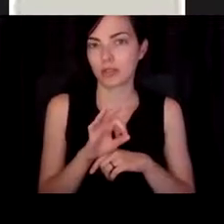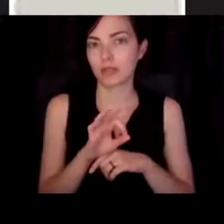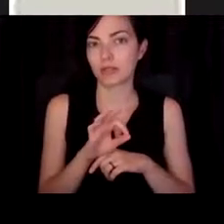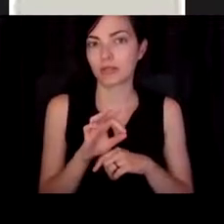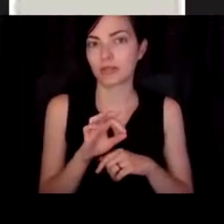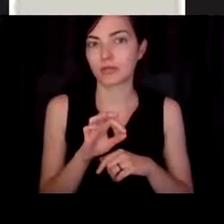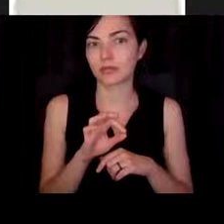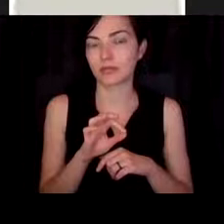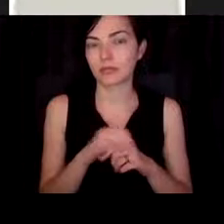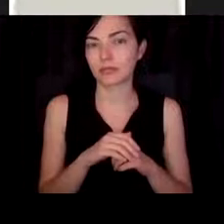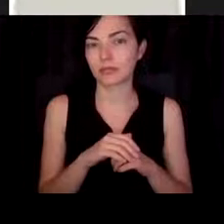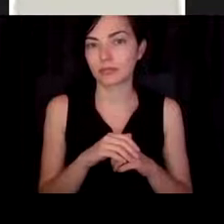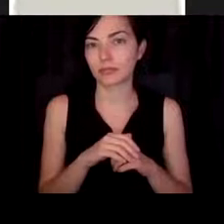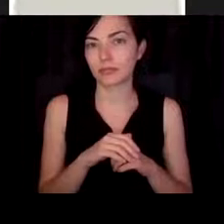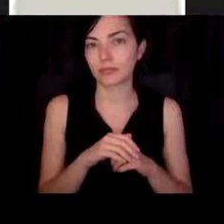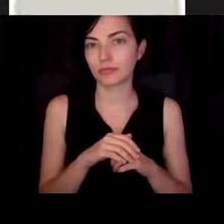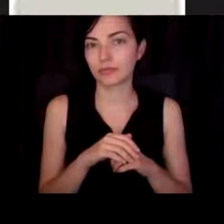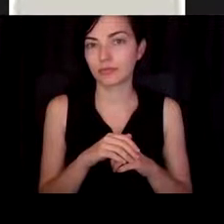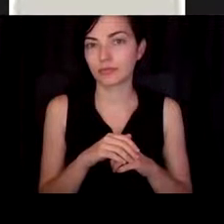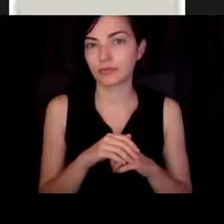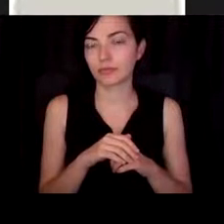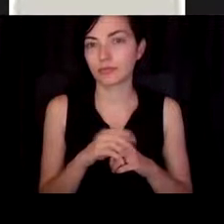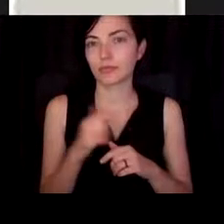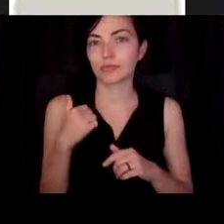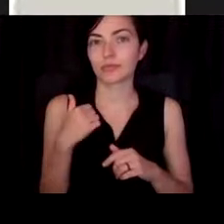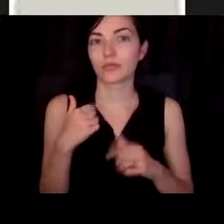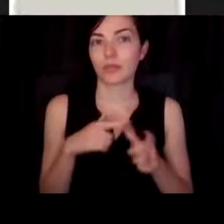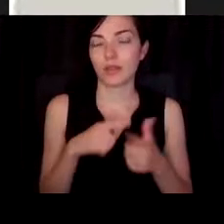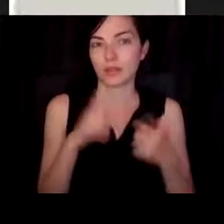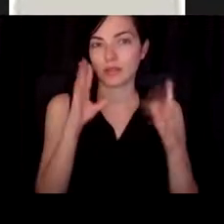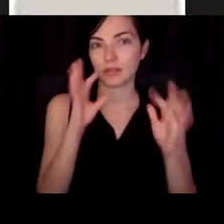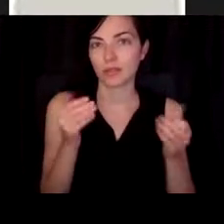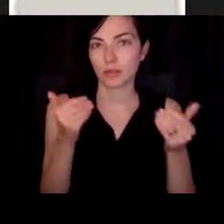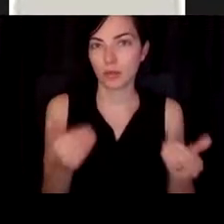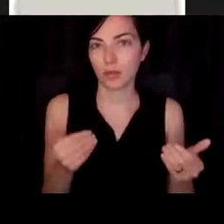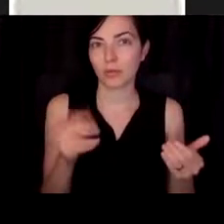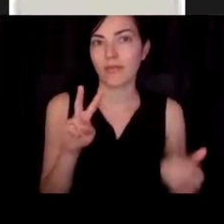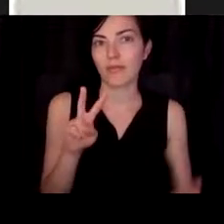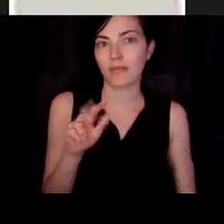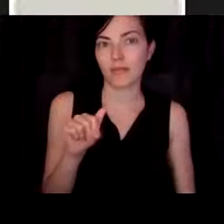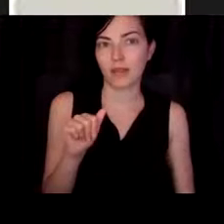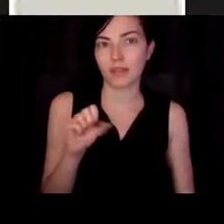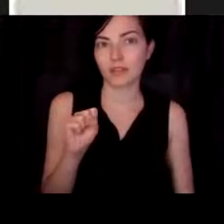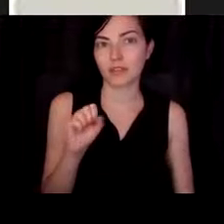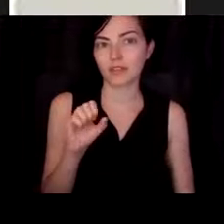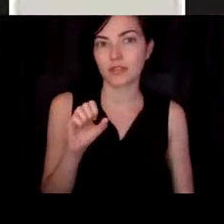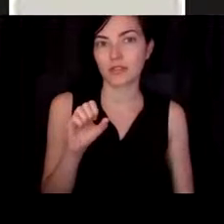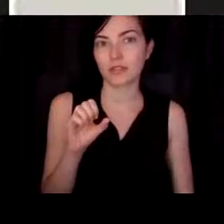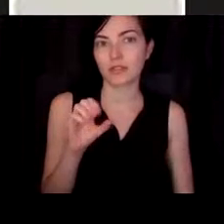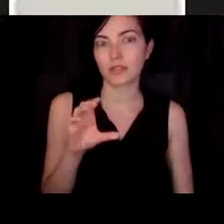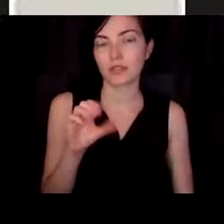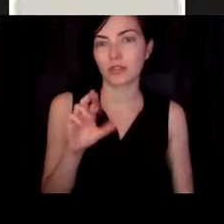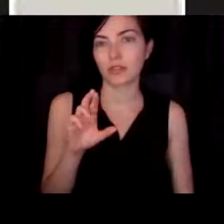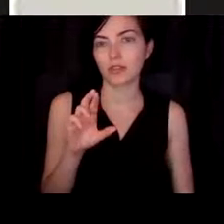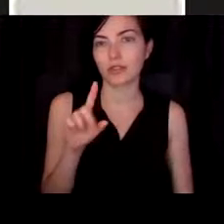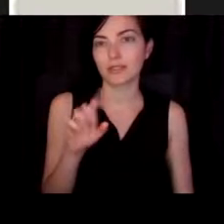And then we decided to go with the vascularization. So I showed you, you could take these and culture cells and get a really immature